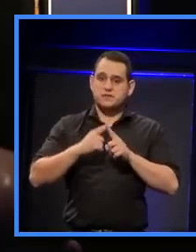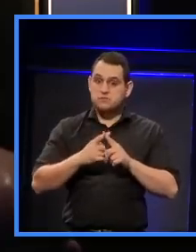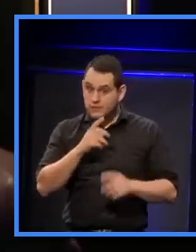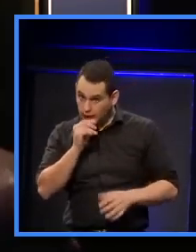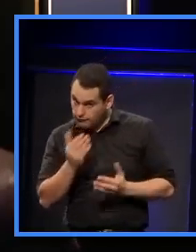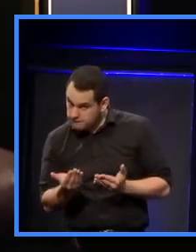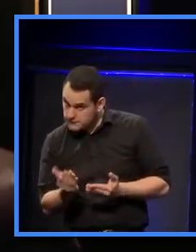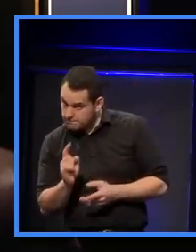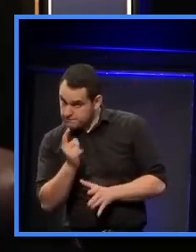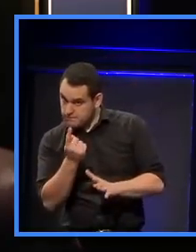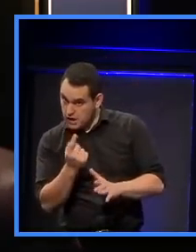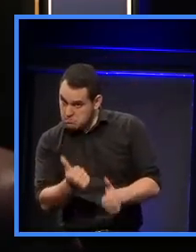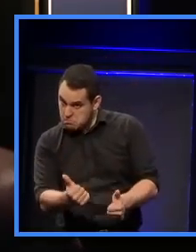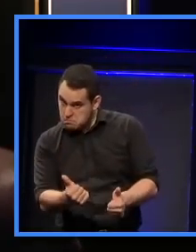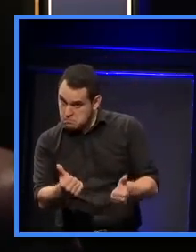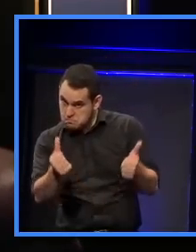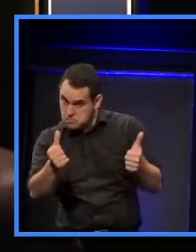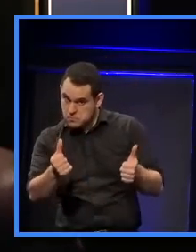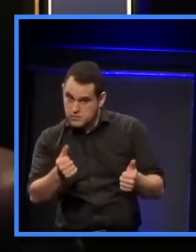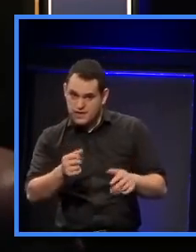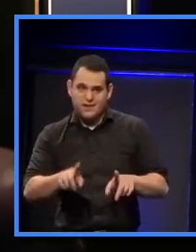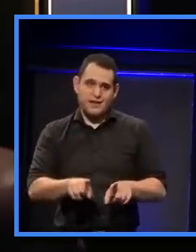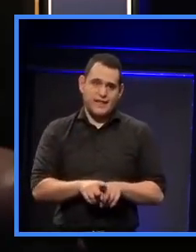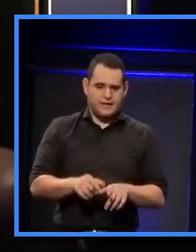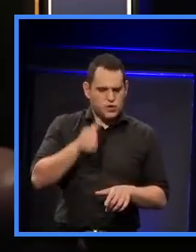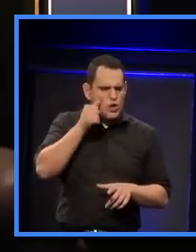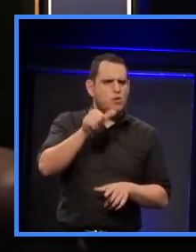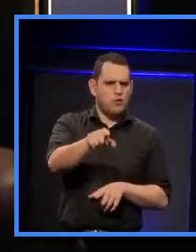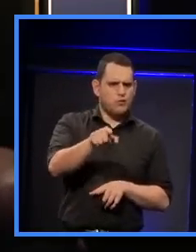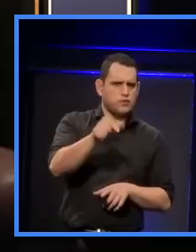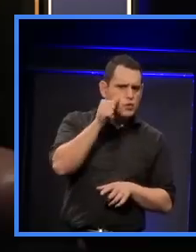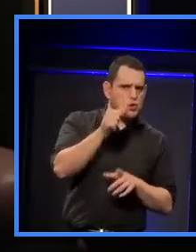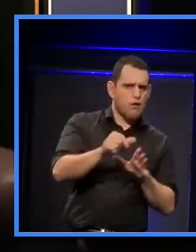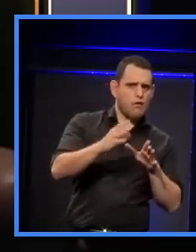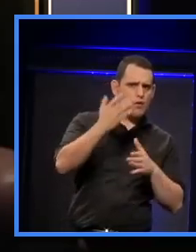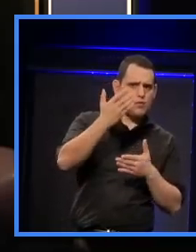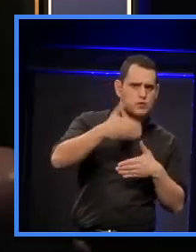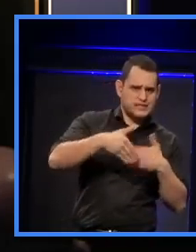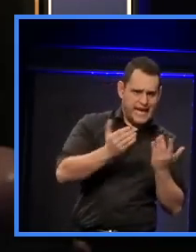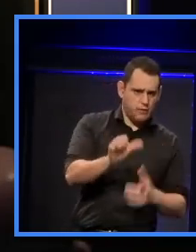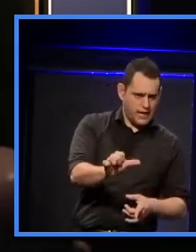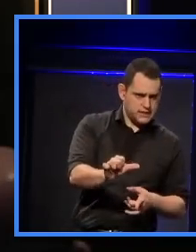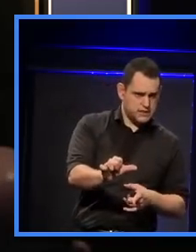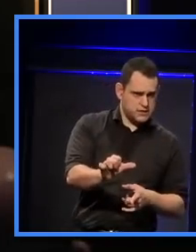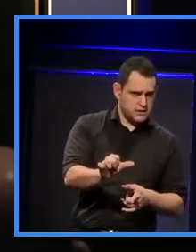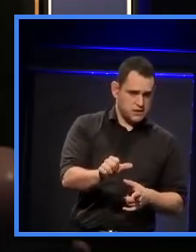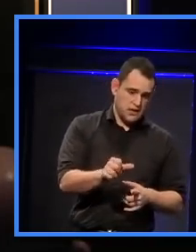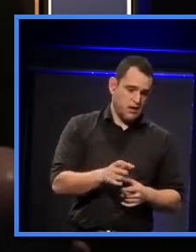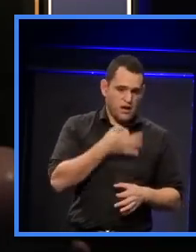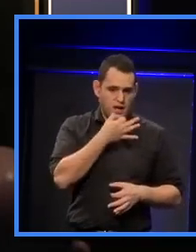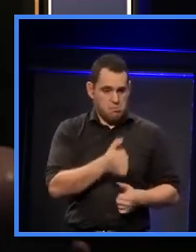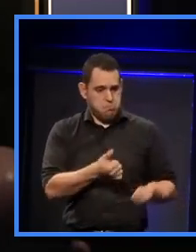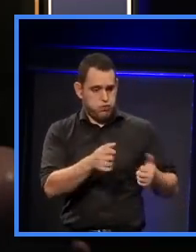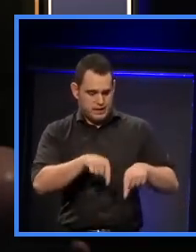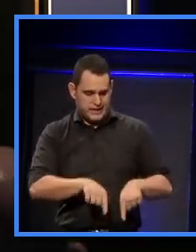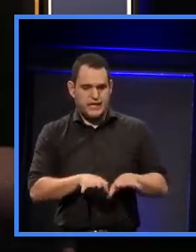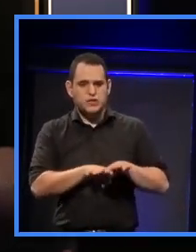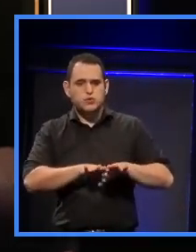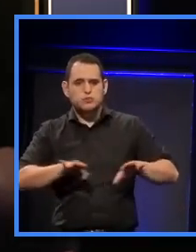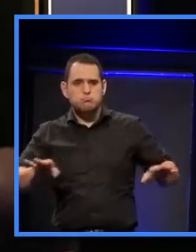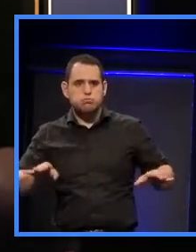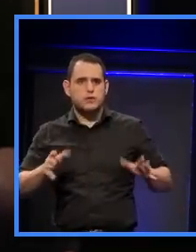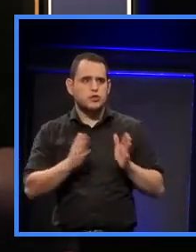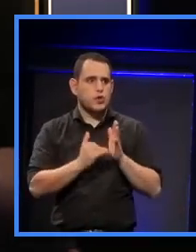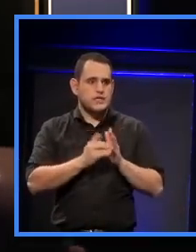first and perhaps reflecting on what you've just heard? You obviously know Chris well, but how's the state of New Zealand green